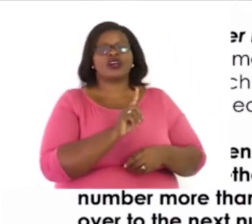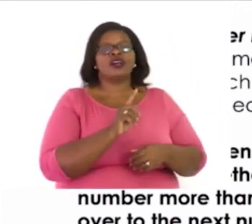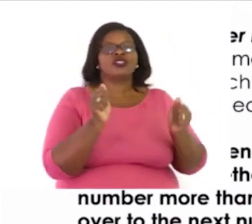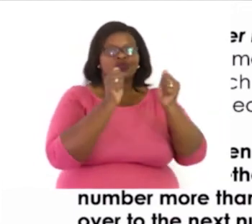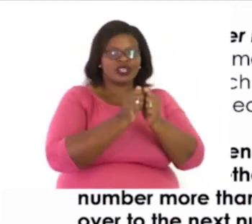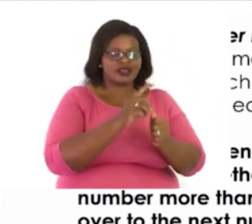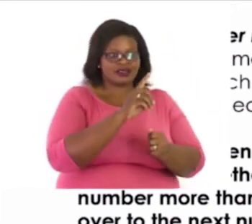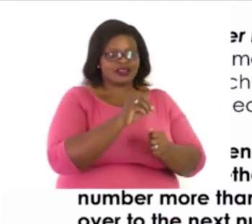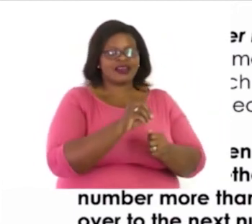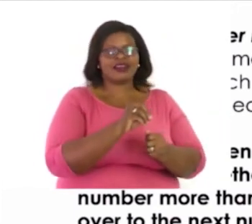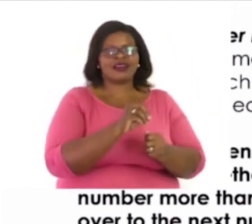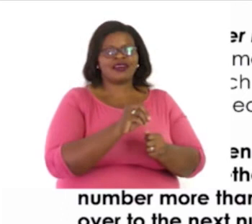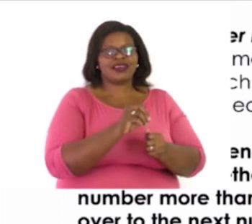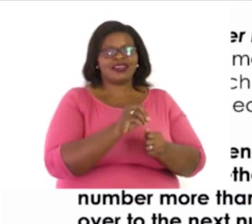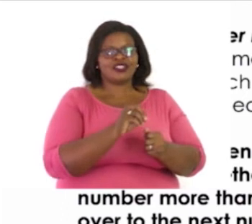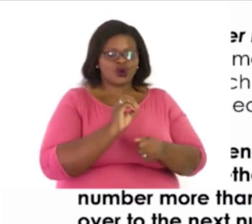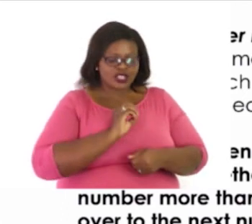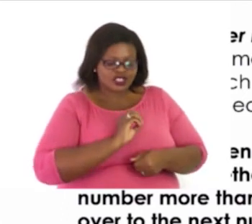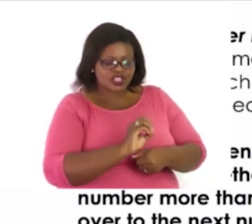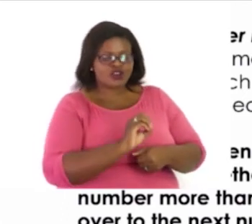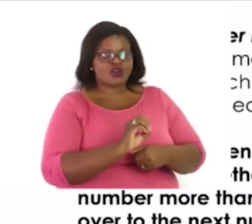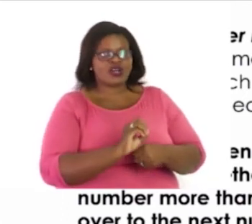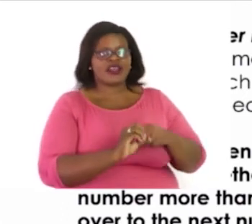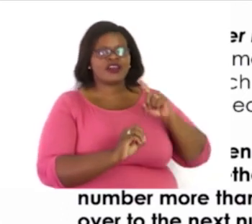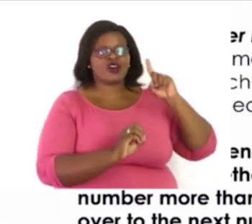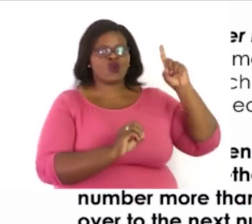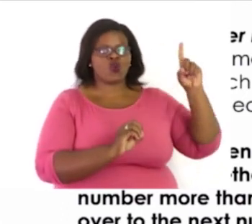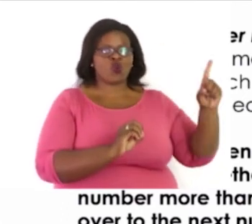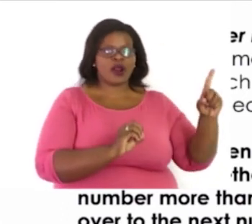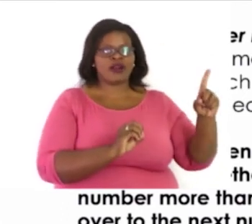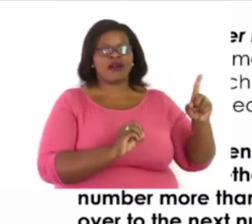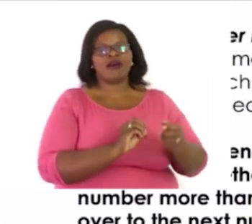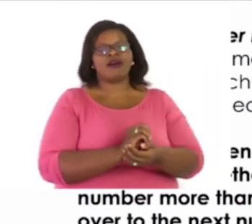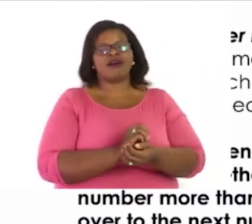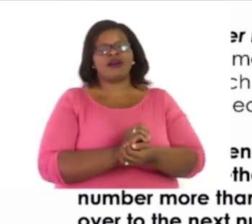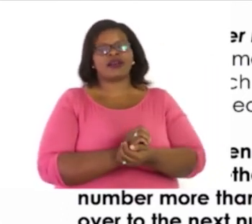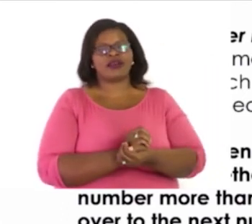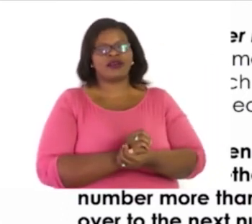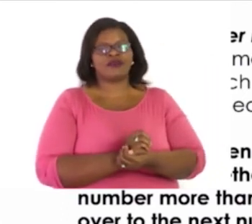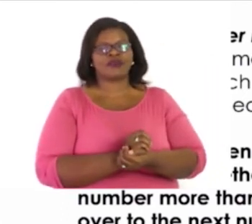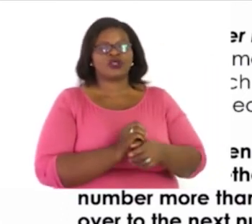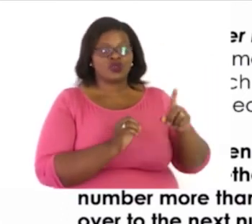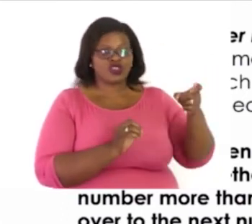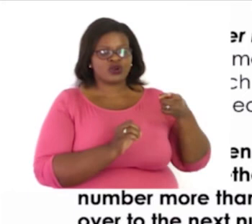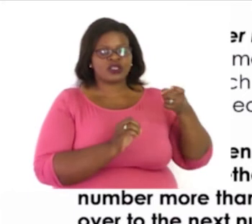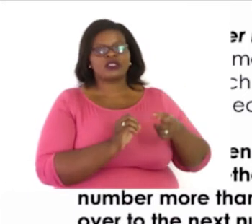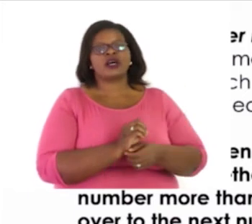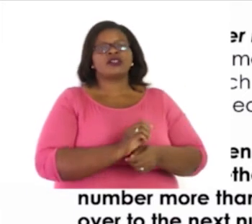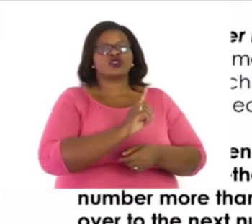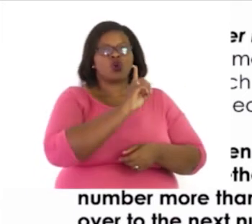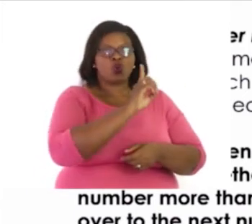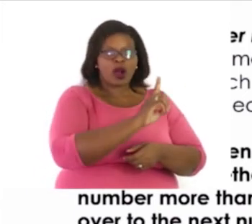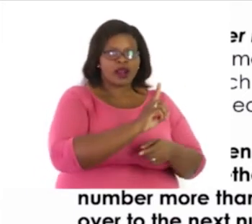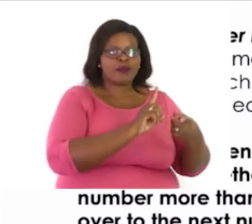to ten. Then, we carry one over to the other one. To the thousands. And that one